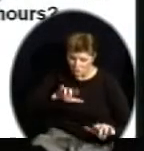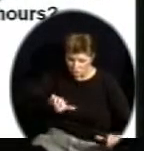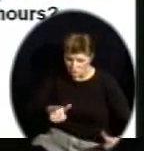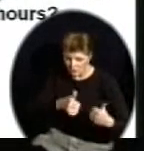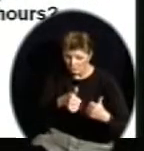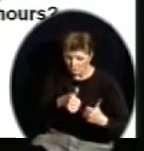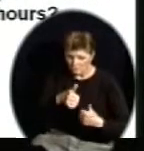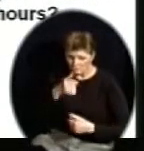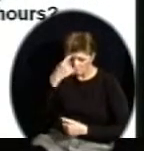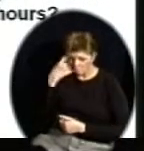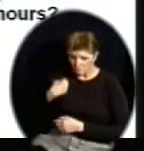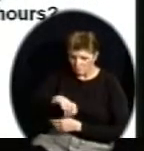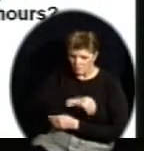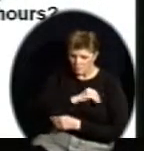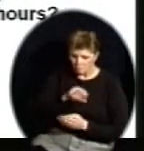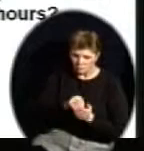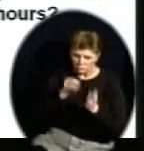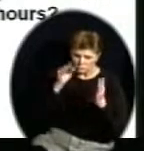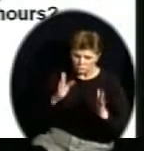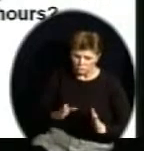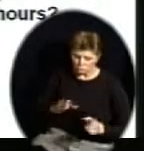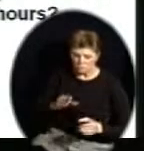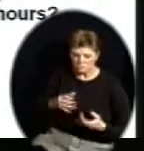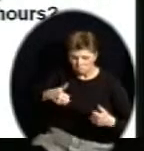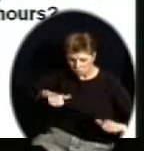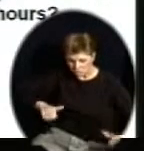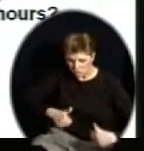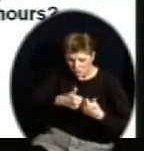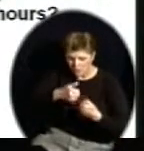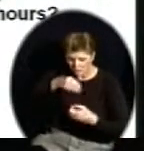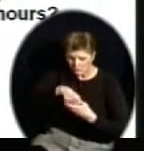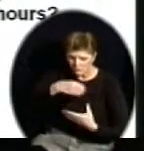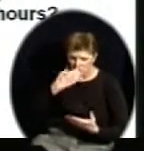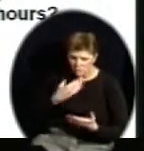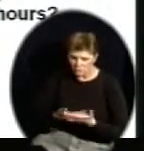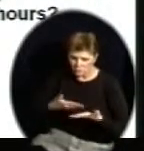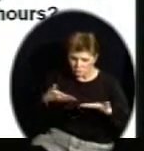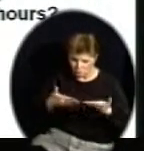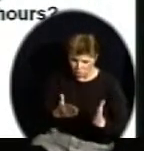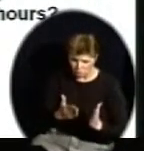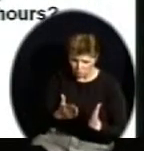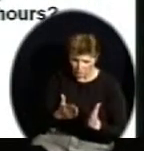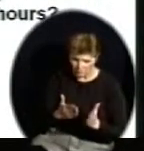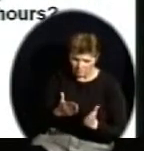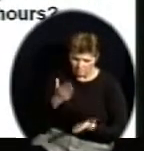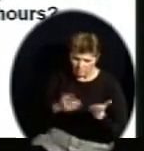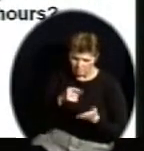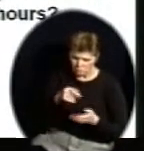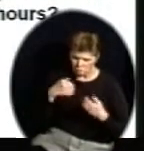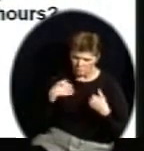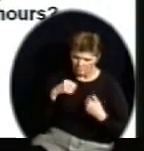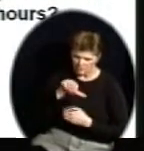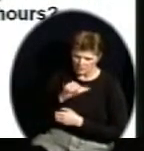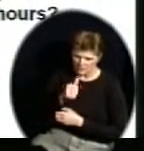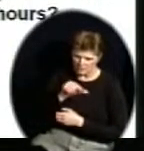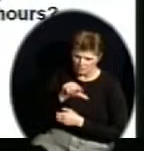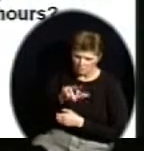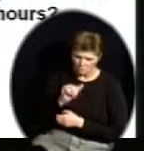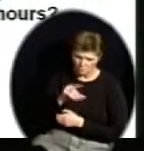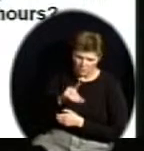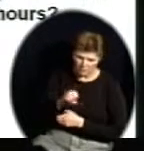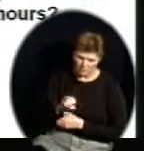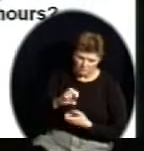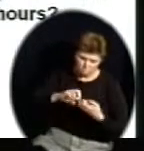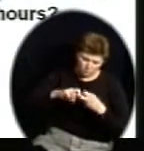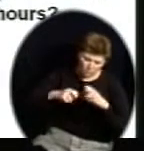think, in a way, good things that we want our kids to learn. You happen to see an example of a 10th grade problem. I know as I kind of looked